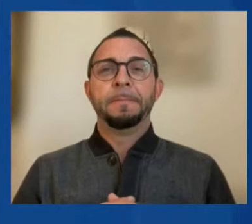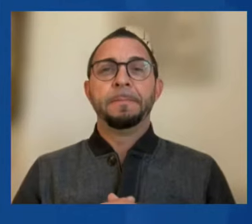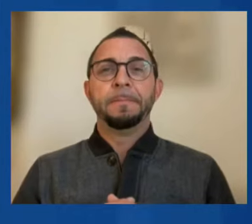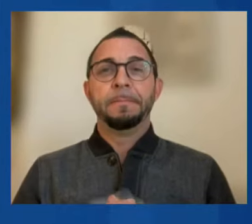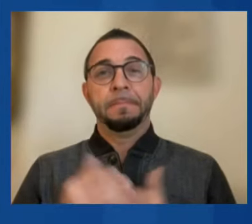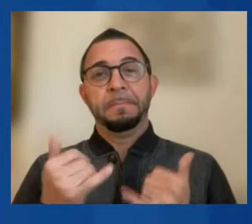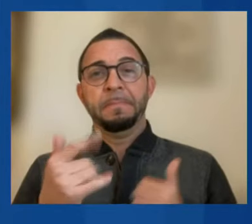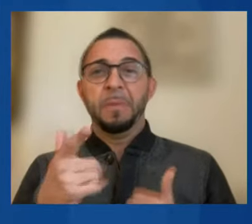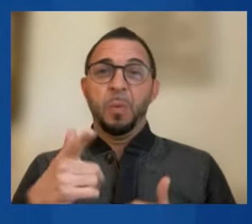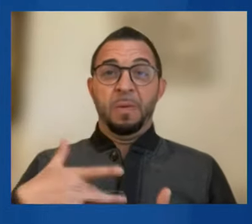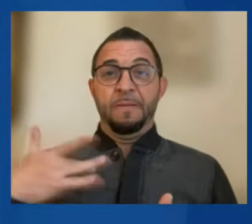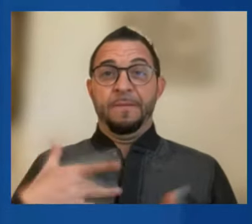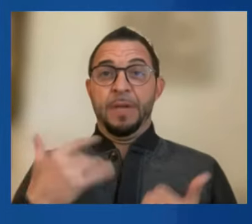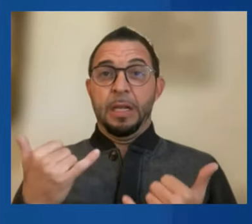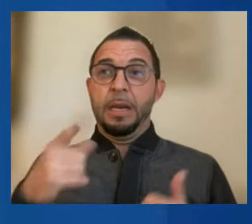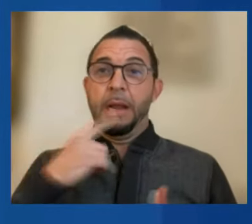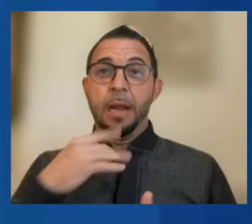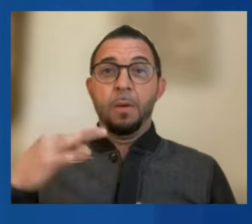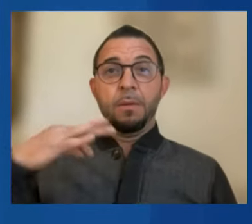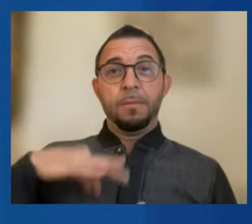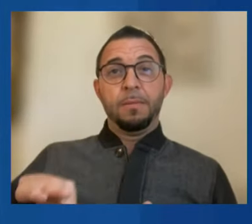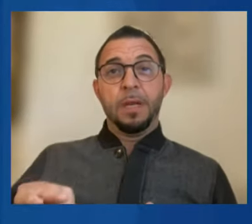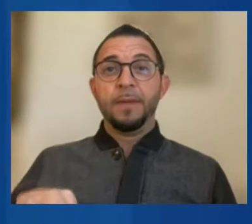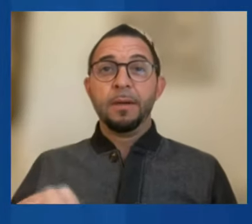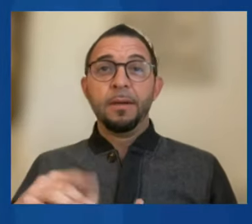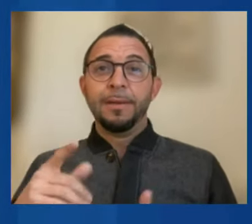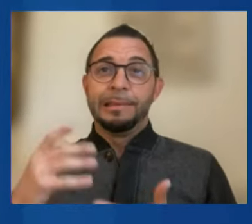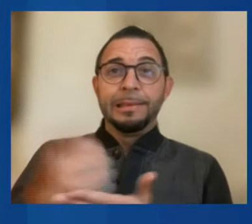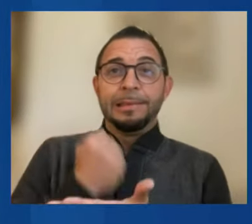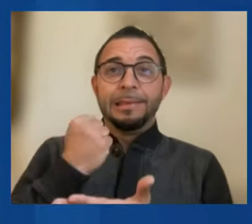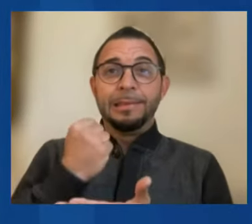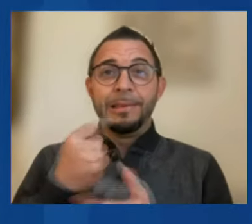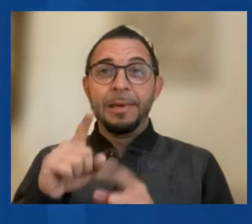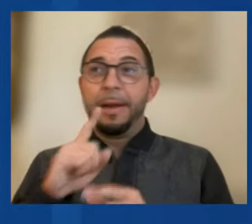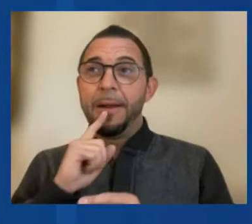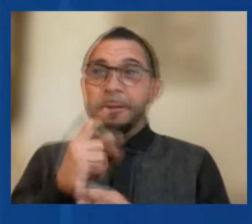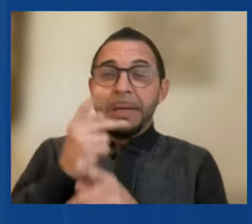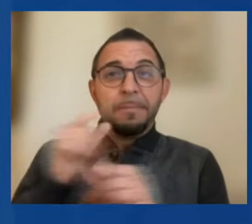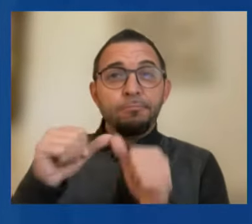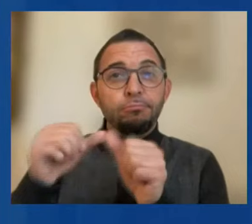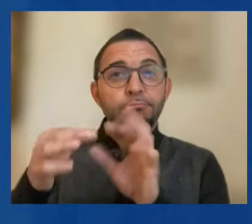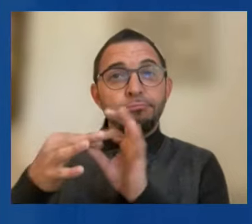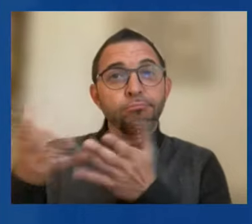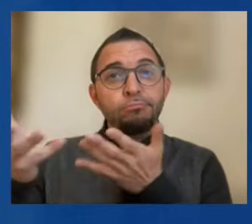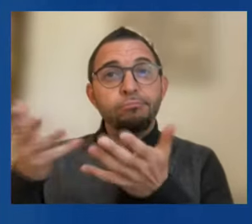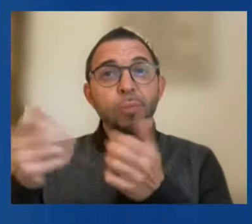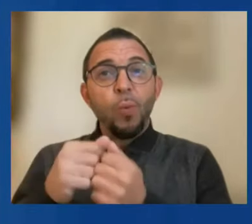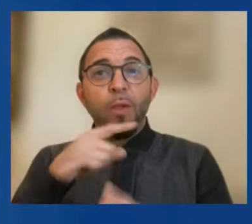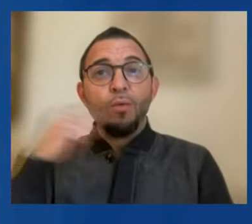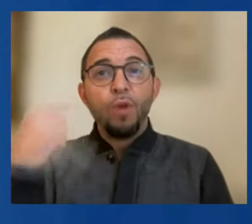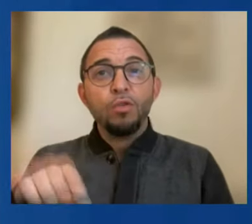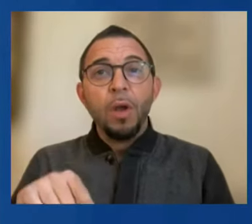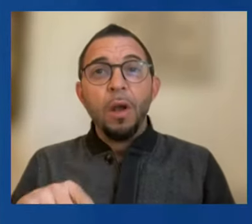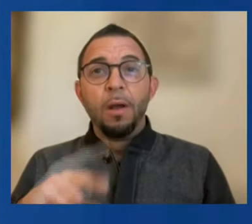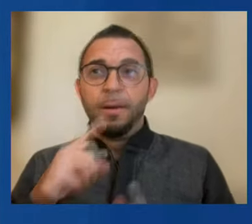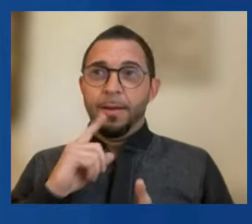to gain by preserving their relationship with Russia, and backfilling the void left by others.